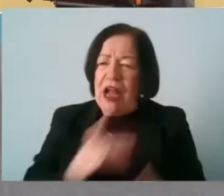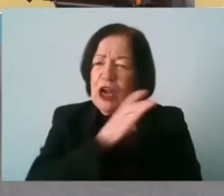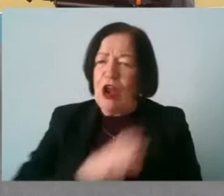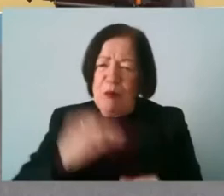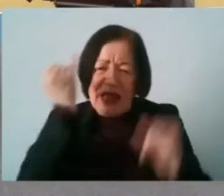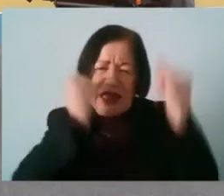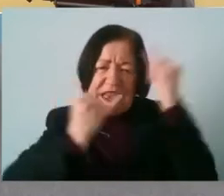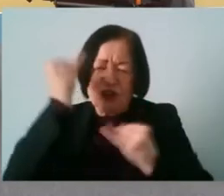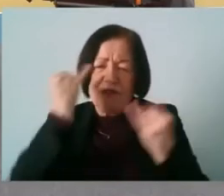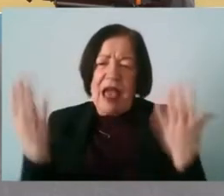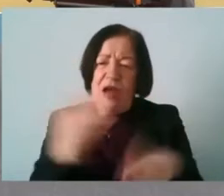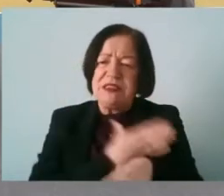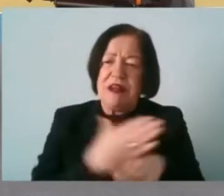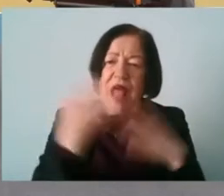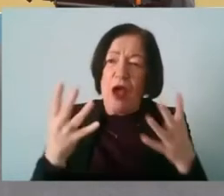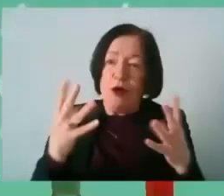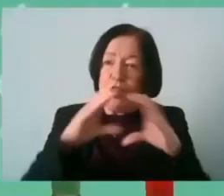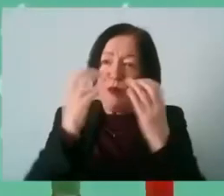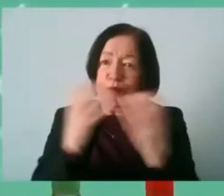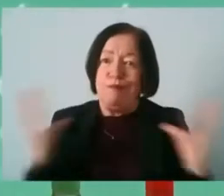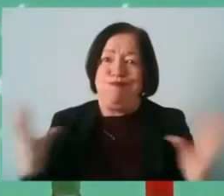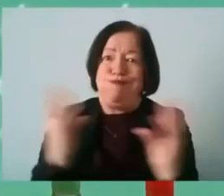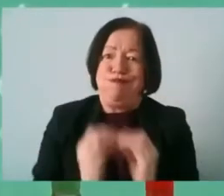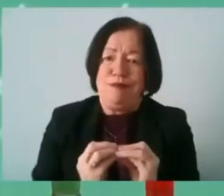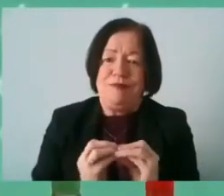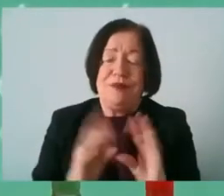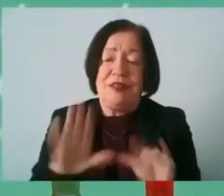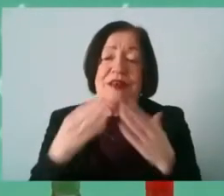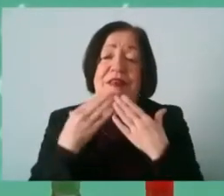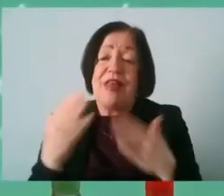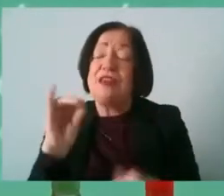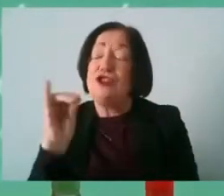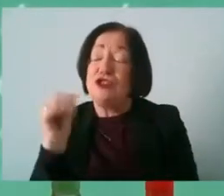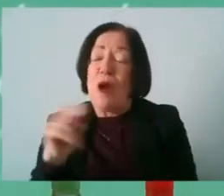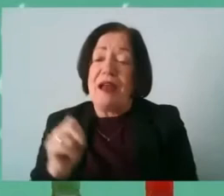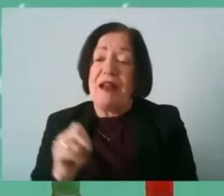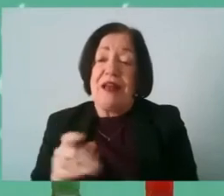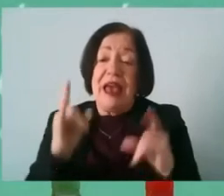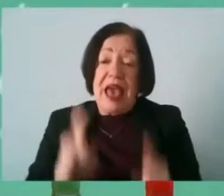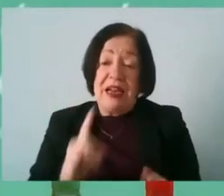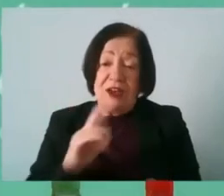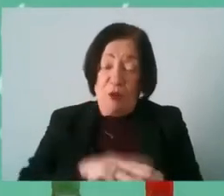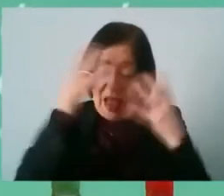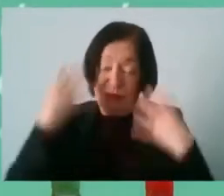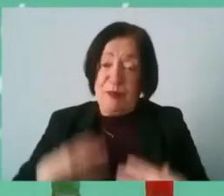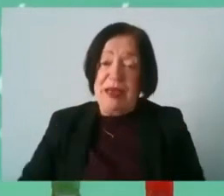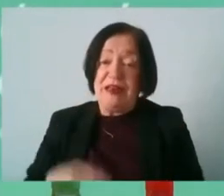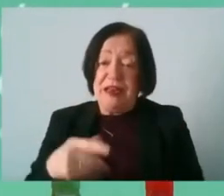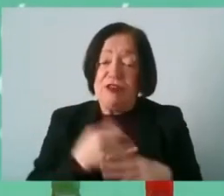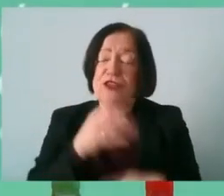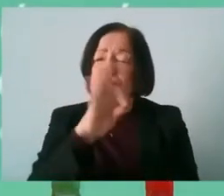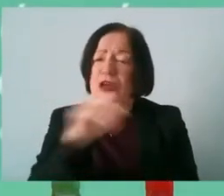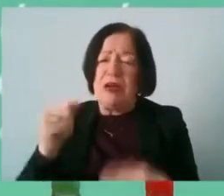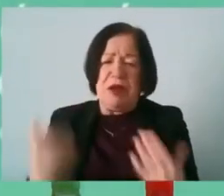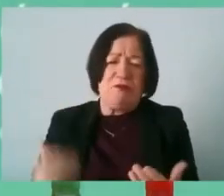it started and how it's bringing communities together yeah and thanks Joanne so I suppose the health and well-being drive within the GA has been going on